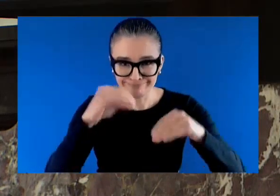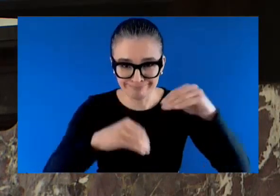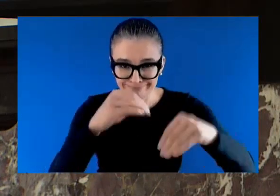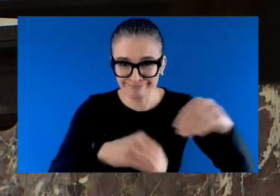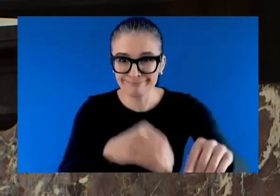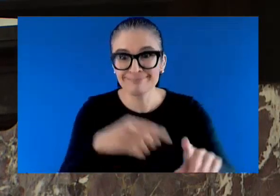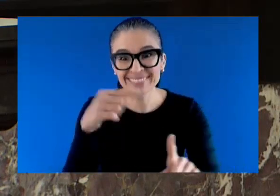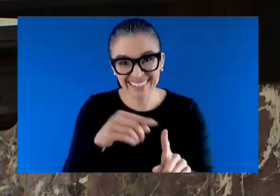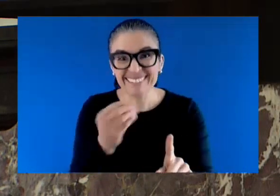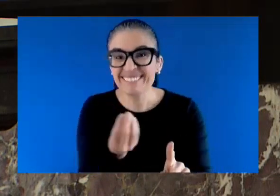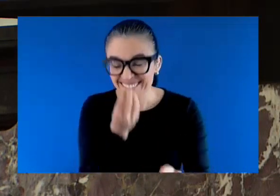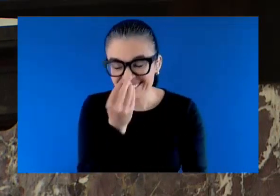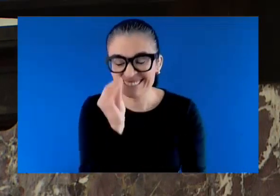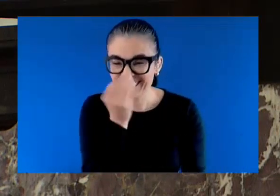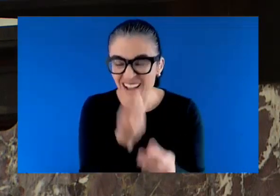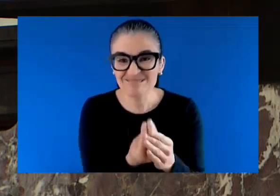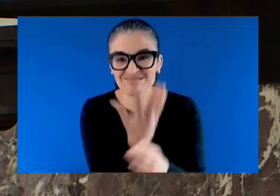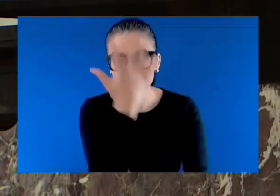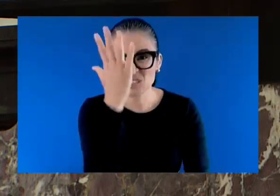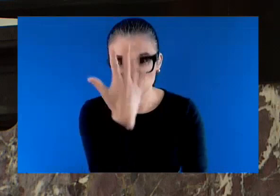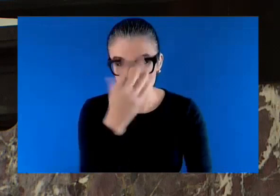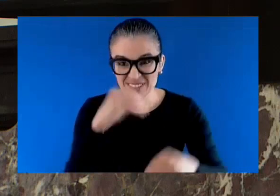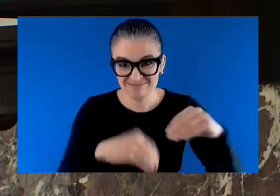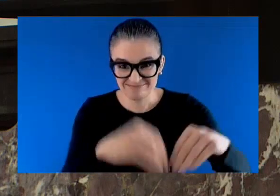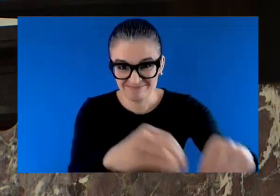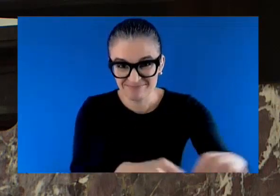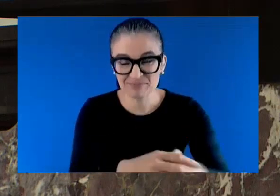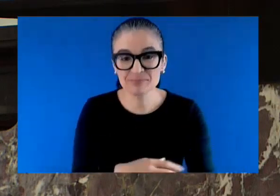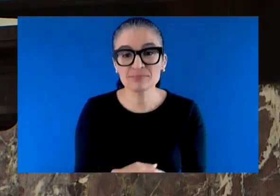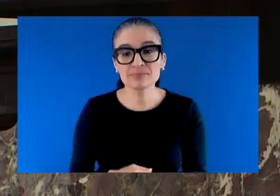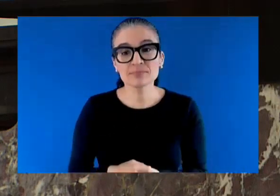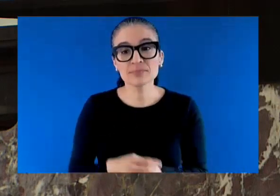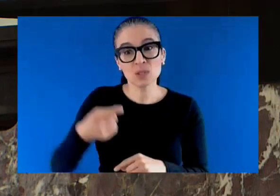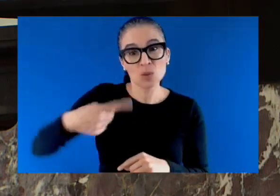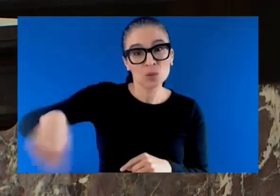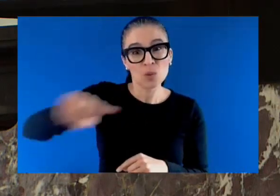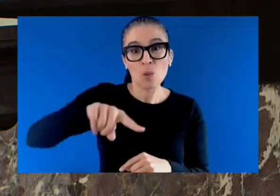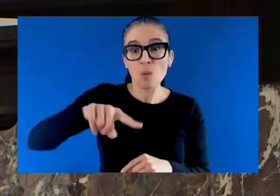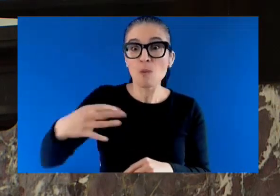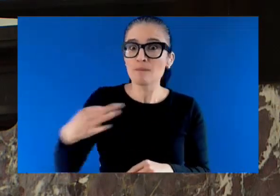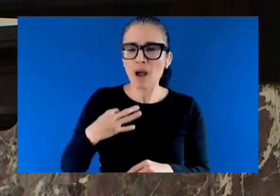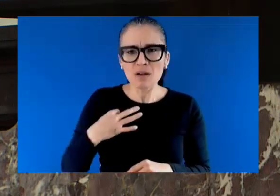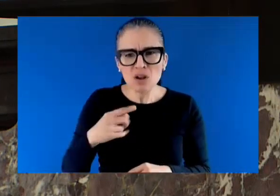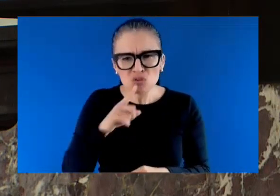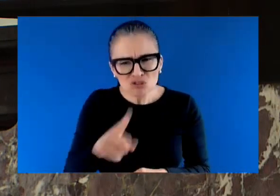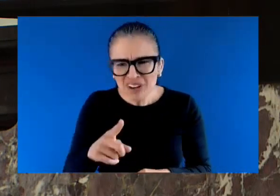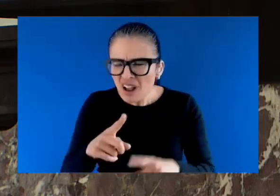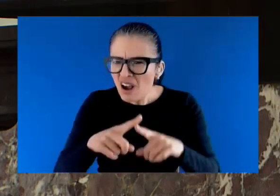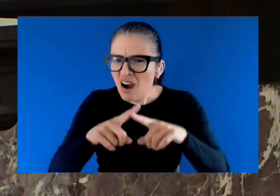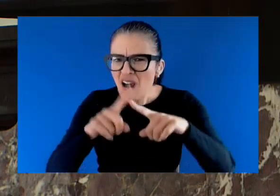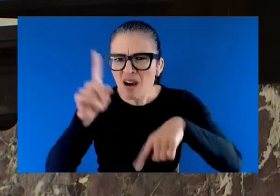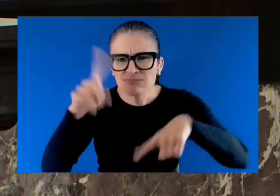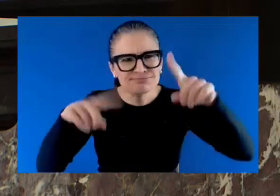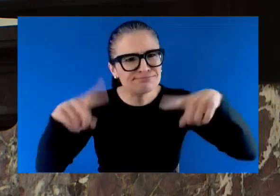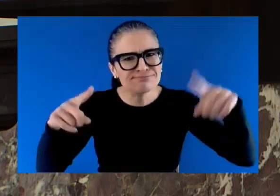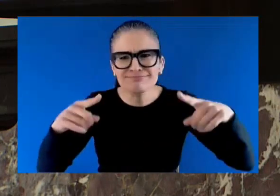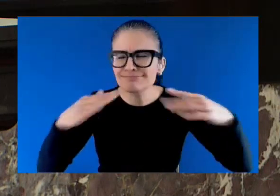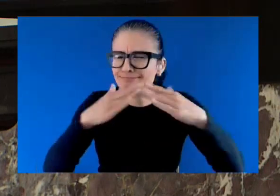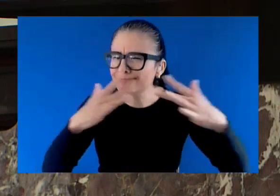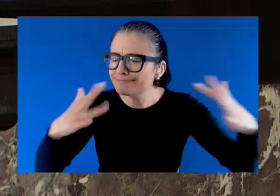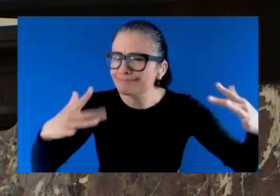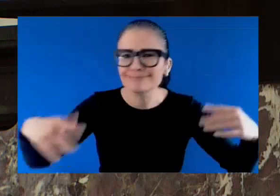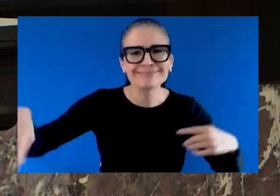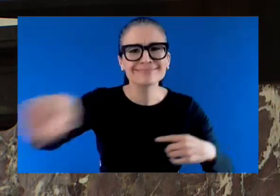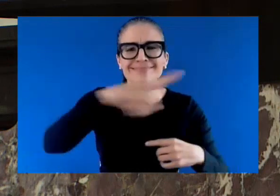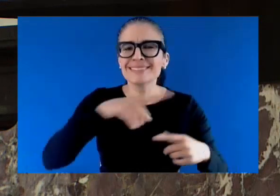chamber. The volunteers present were very diverse, and based on conversations, the majority were comfortable with Mandarin more than